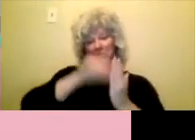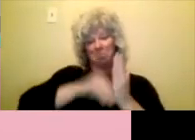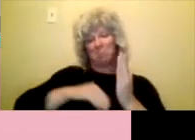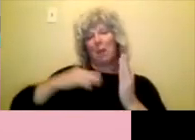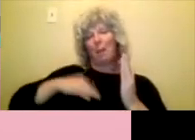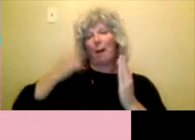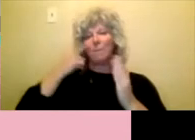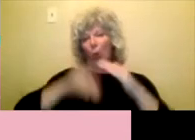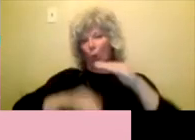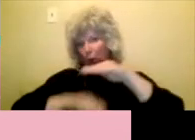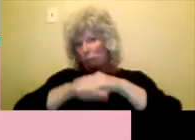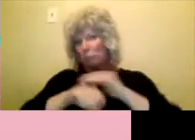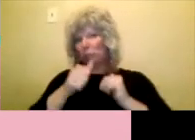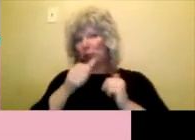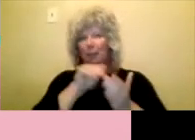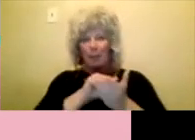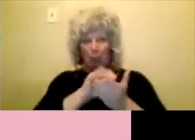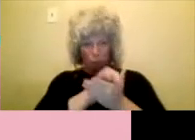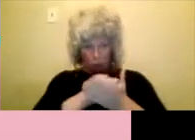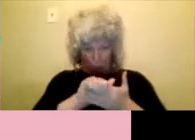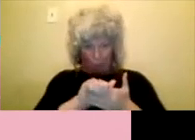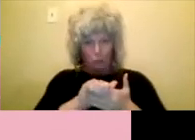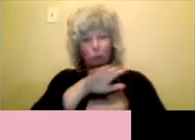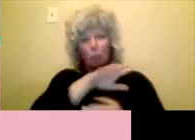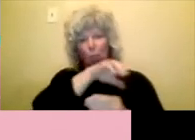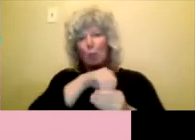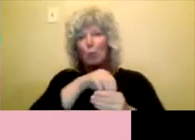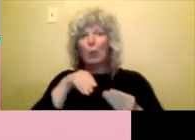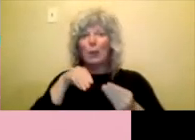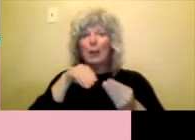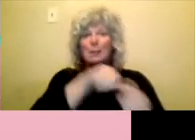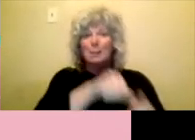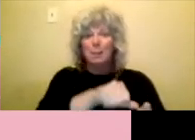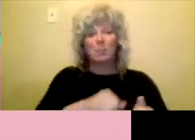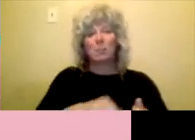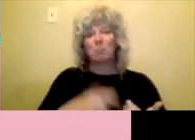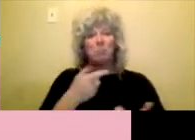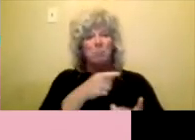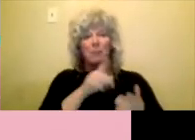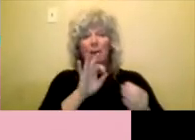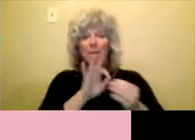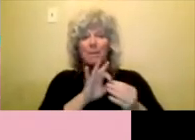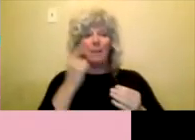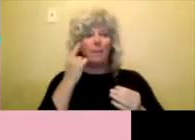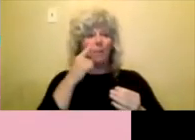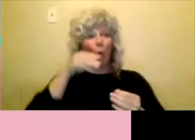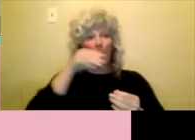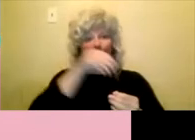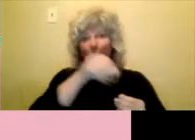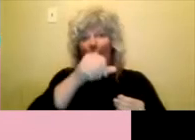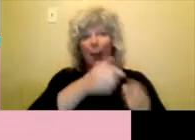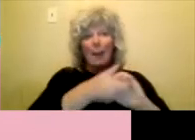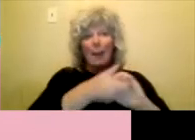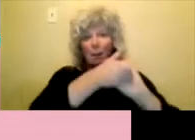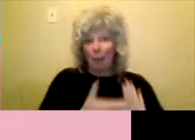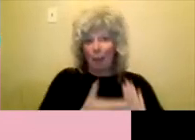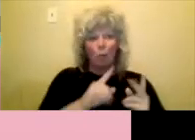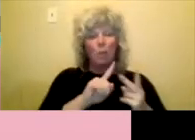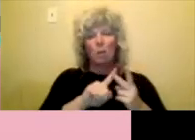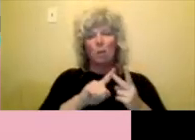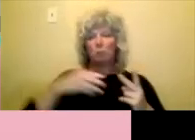Eligible expenses are fees paid to your collaborators, pay yourself, artist fees,